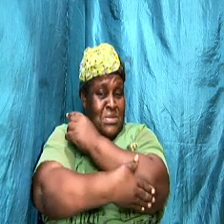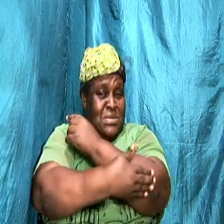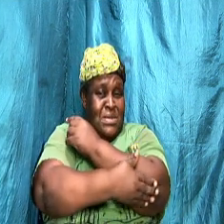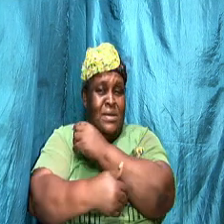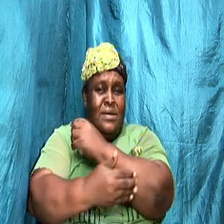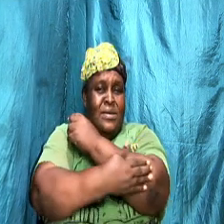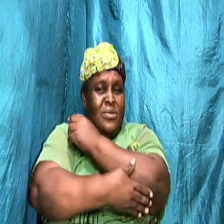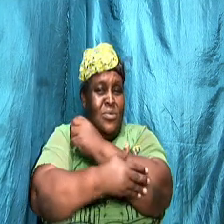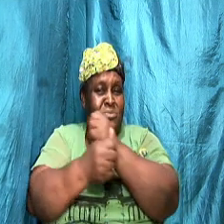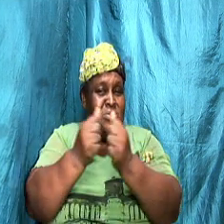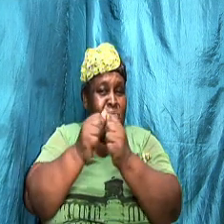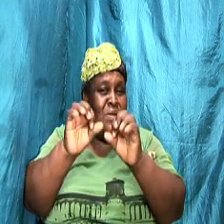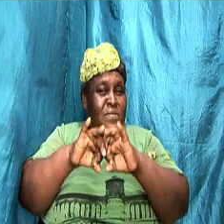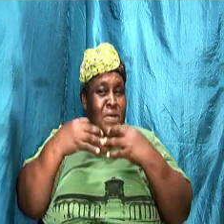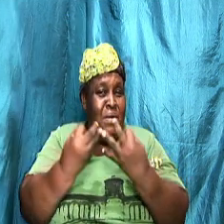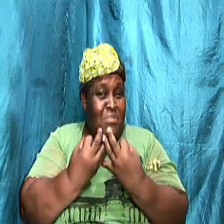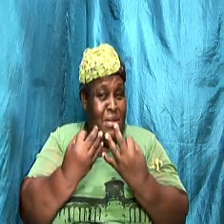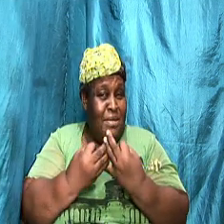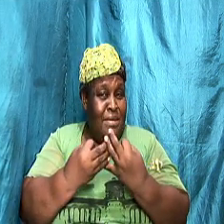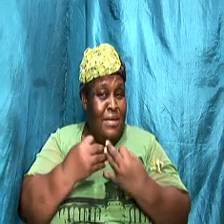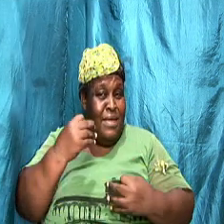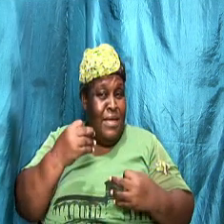with the family and enjoy the river